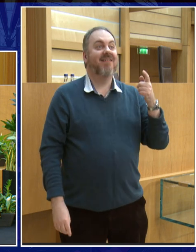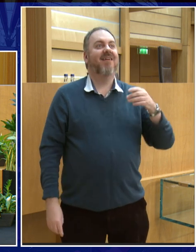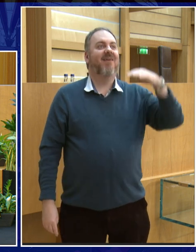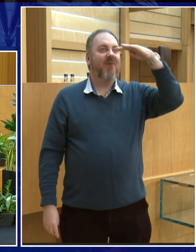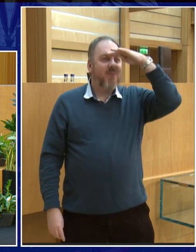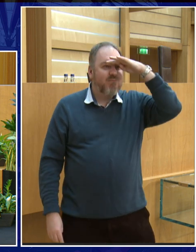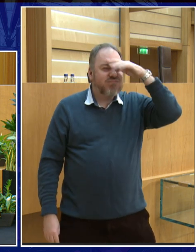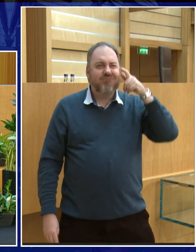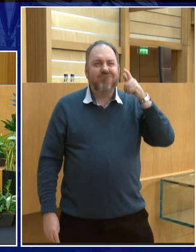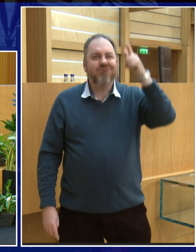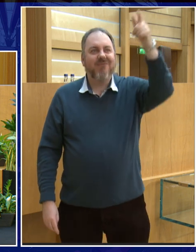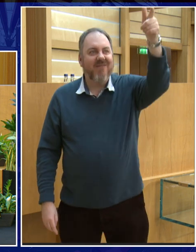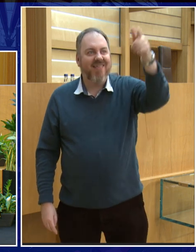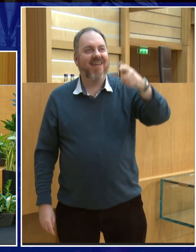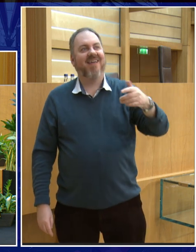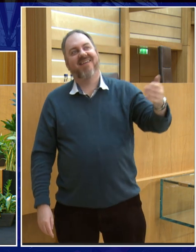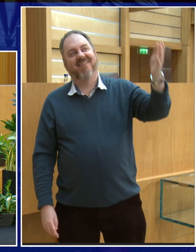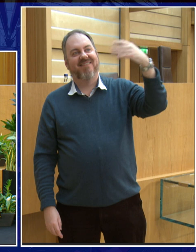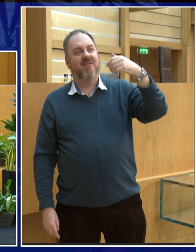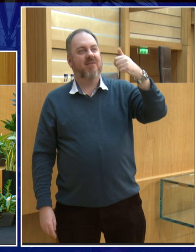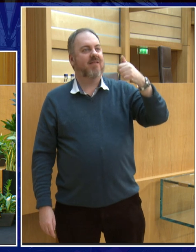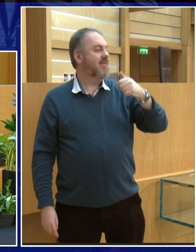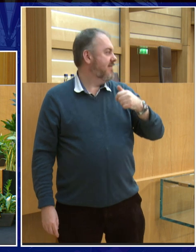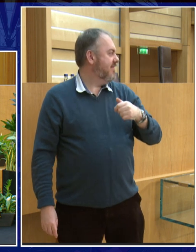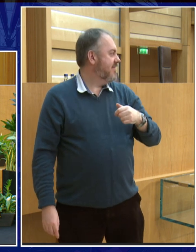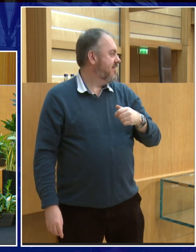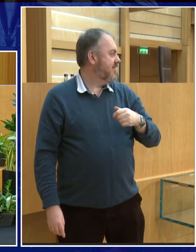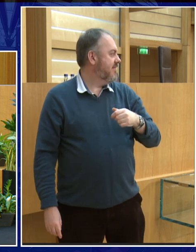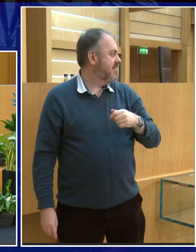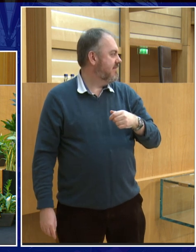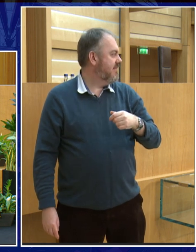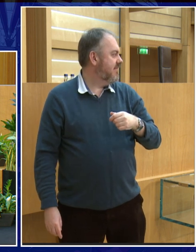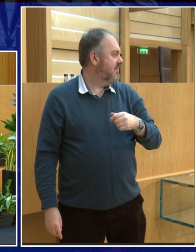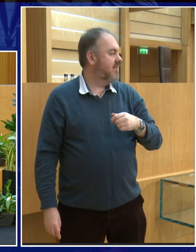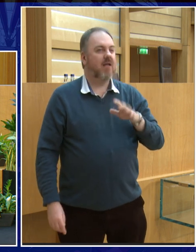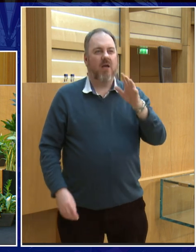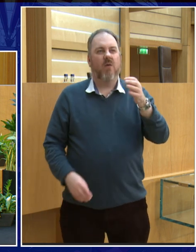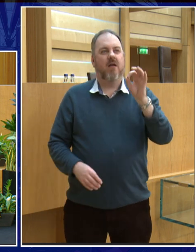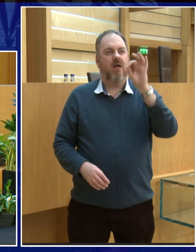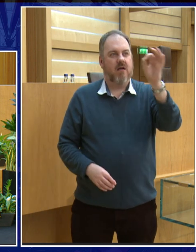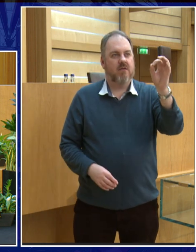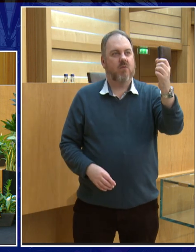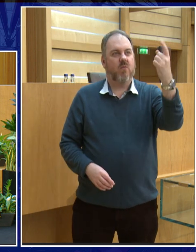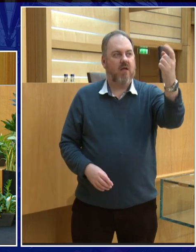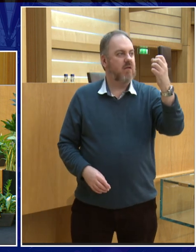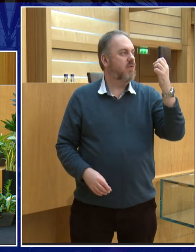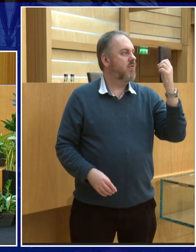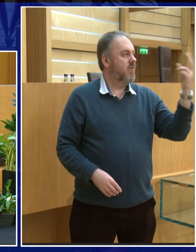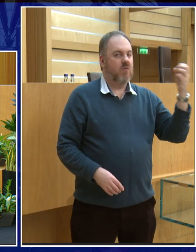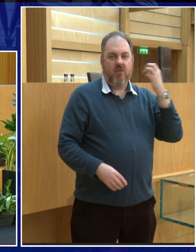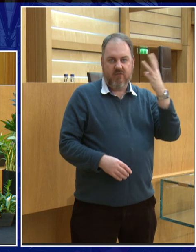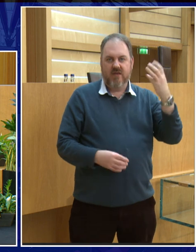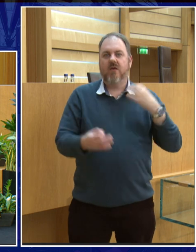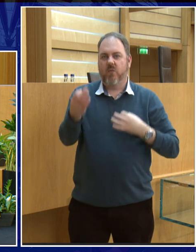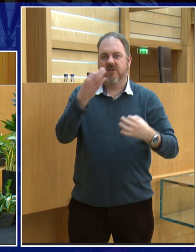In the... Oh, whoa. Right, with a microphone. Well, wait a minute. I'm going to take... Can I take two or three at once? Yes, yes. that's fine. I'm coming to in a